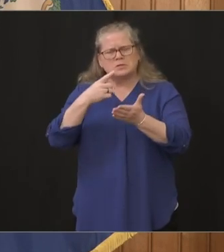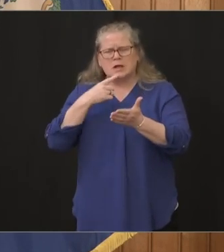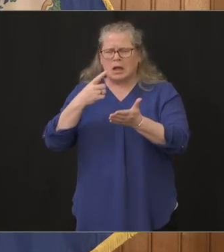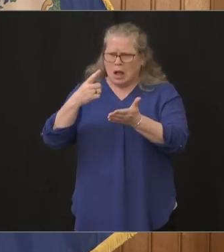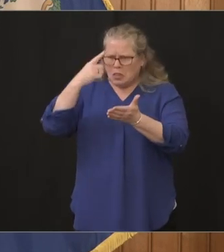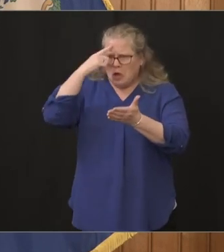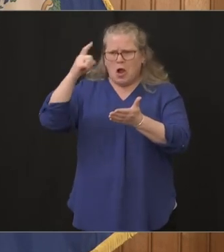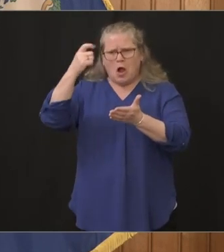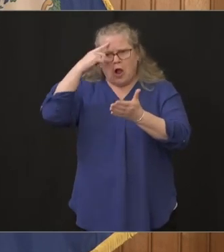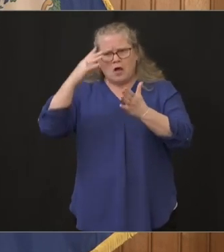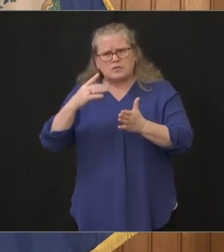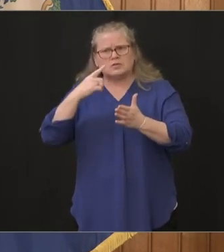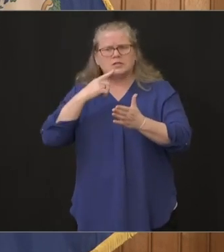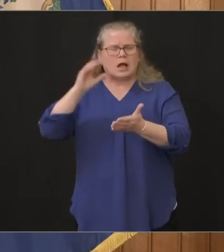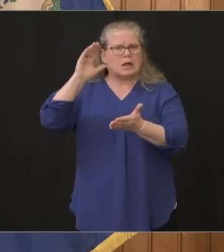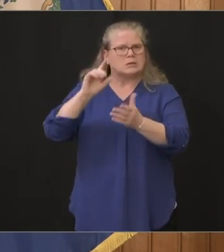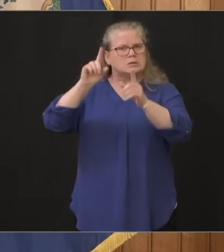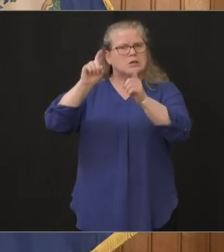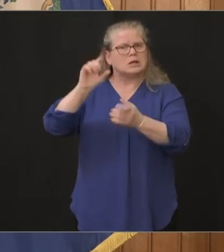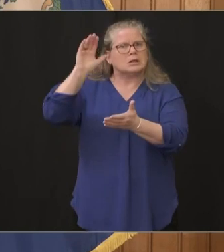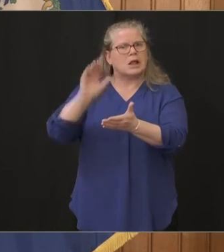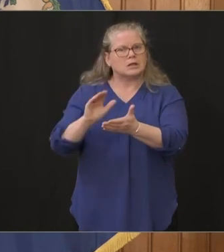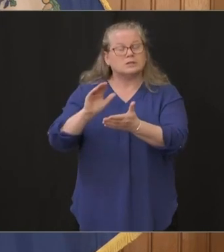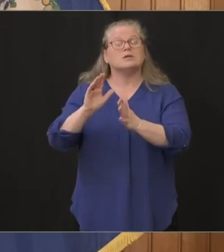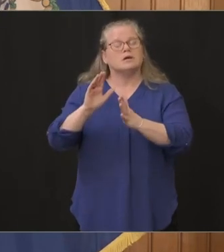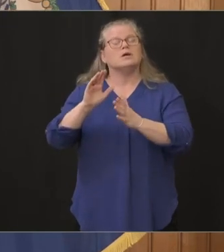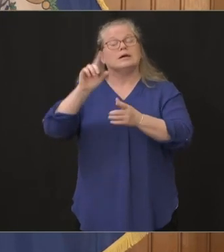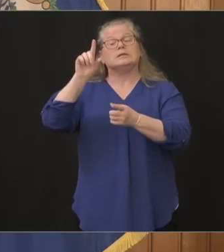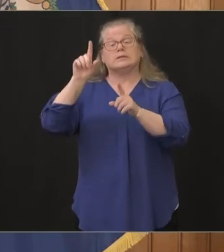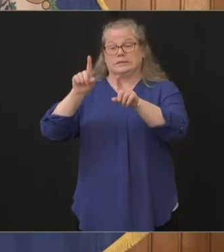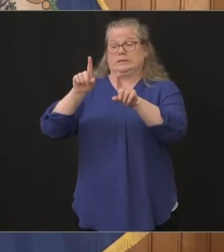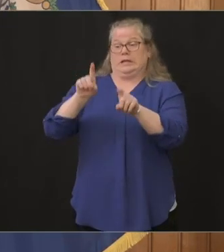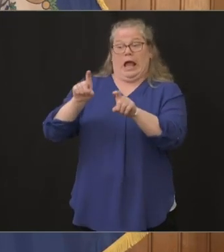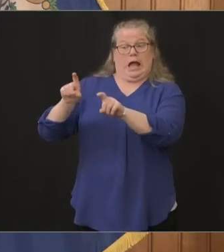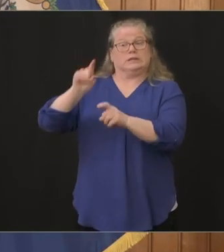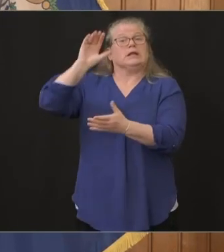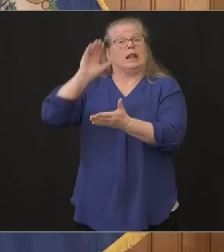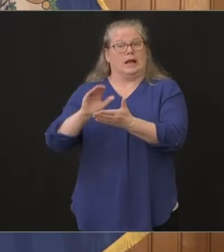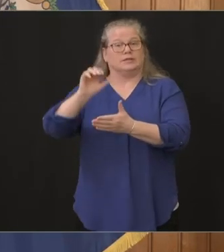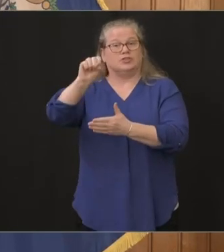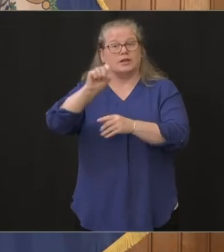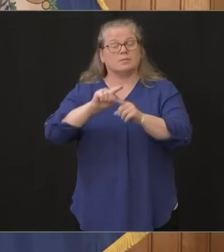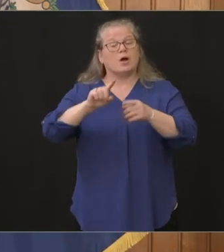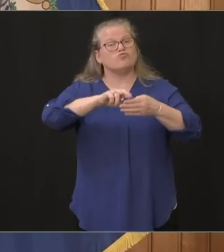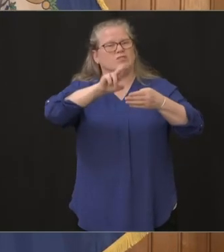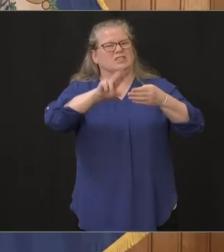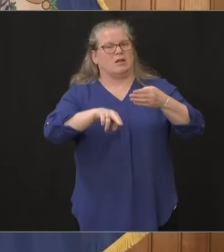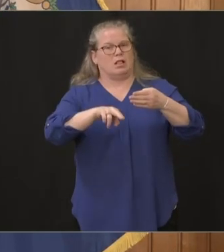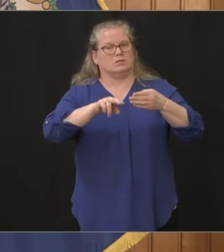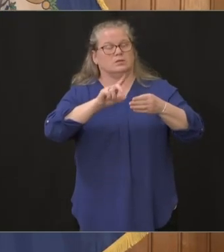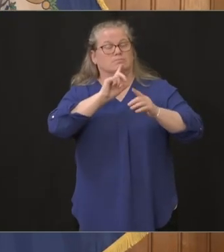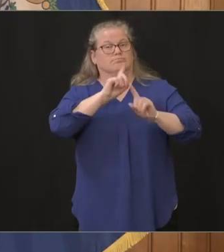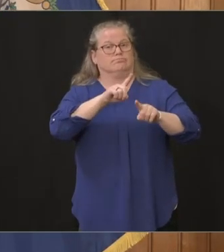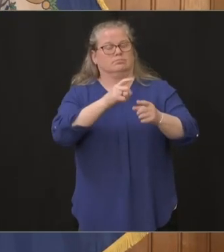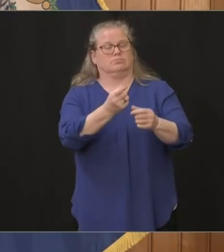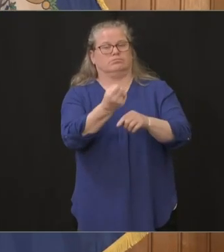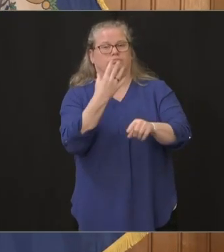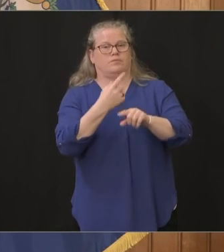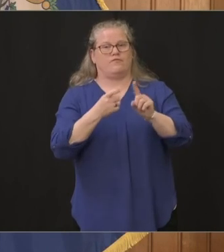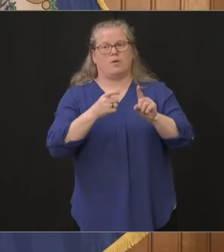more to the point a lot of results came in a lot of results came in from the out-of-state labs of those 1,900